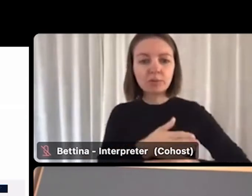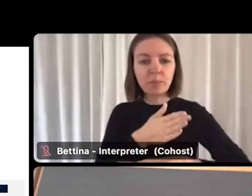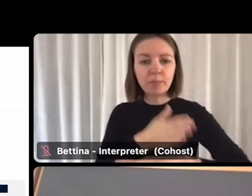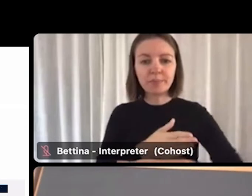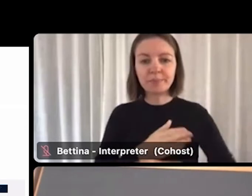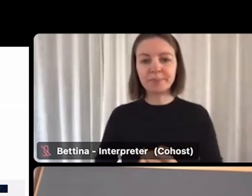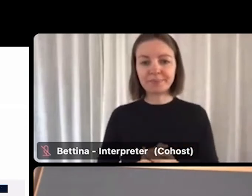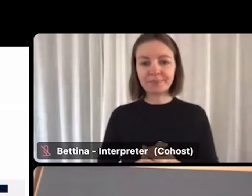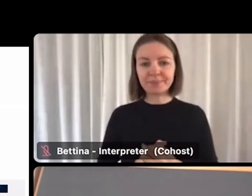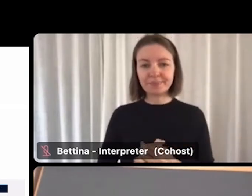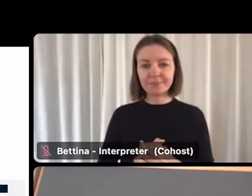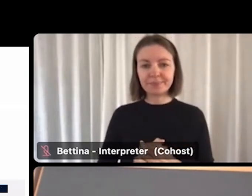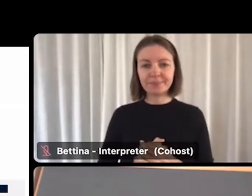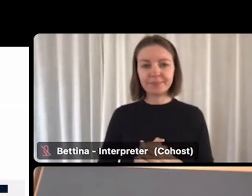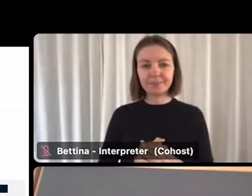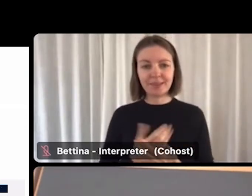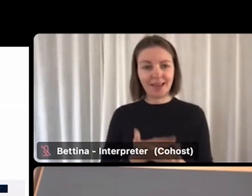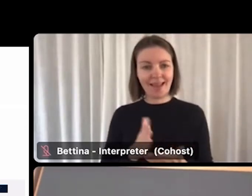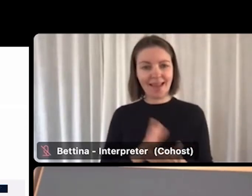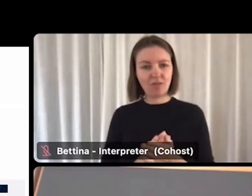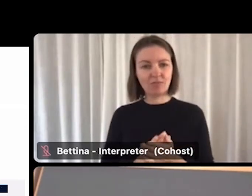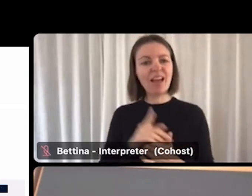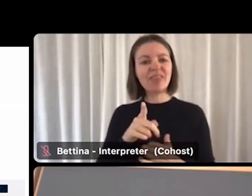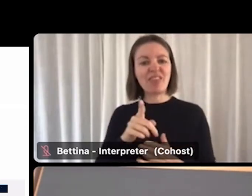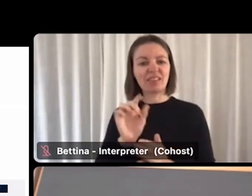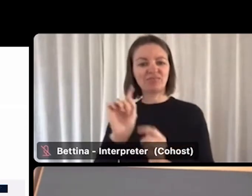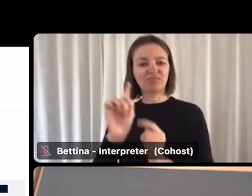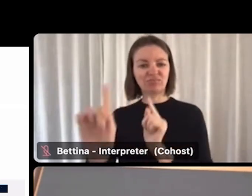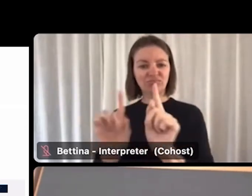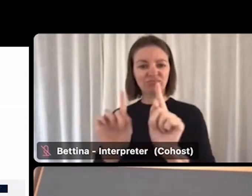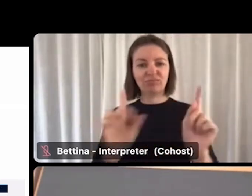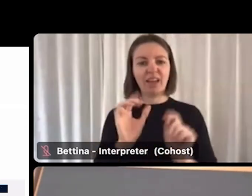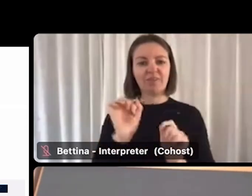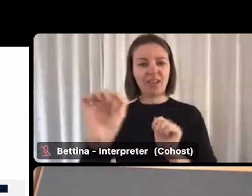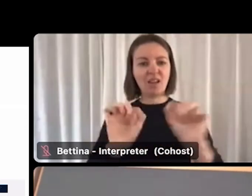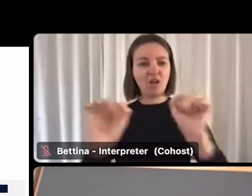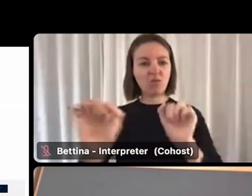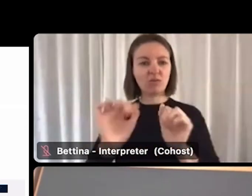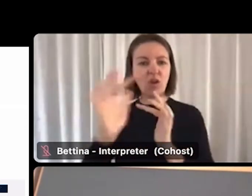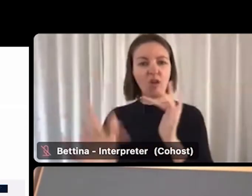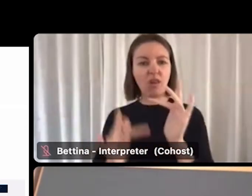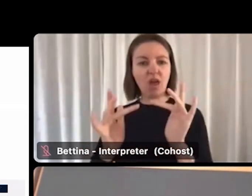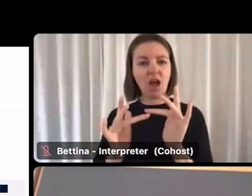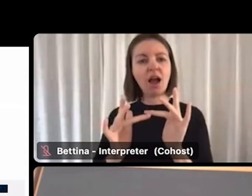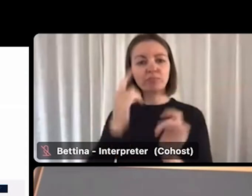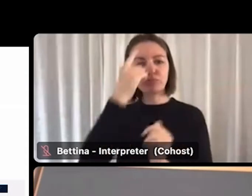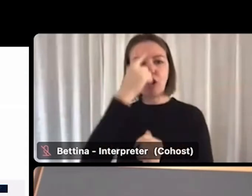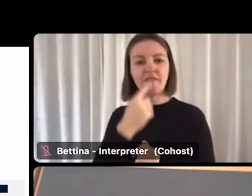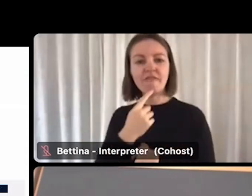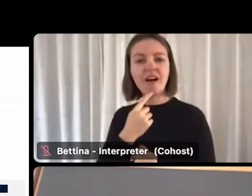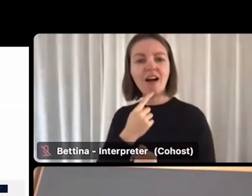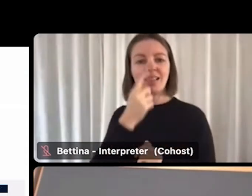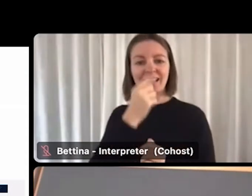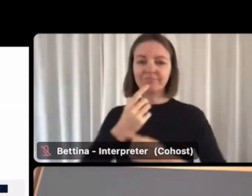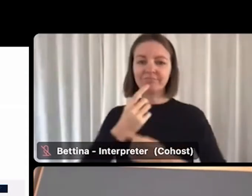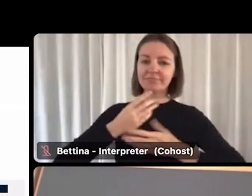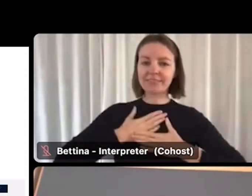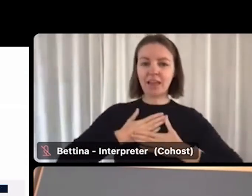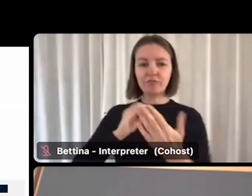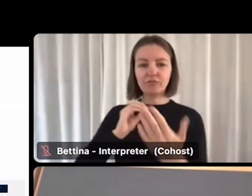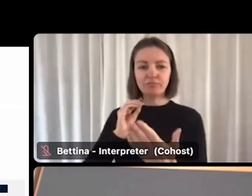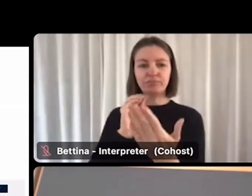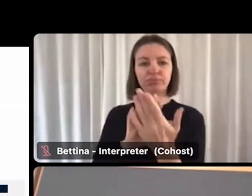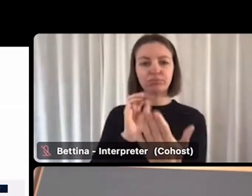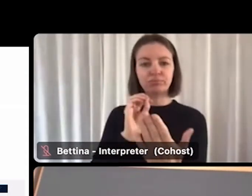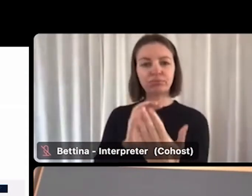fill. And this is through their online profiles. So candidates go on. They can put information and resumes about themselves.